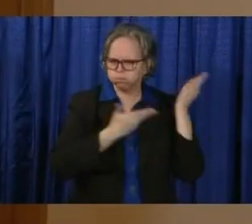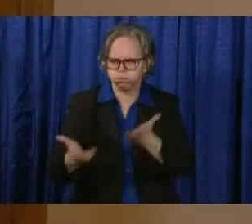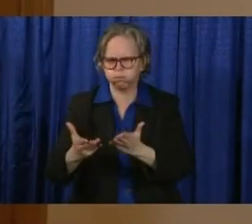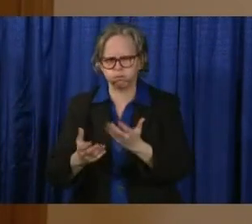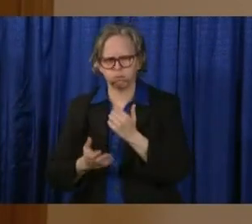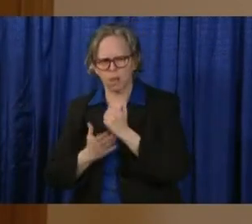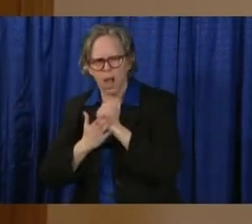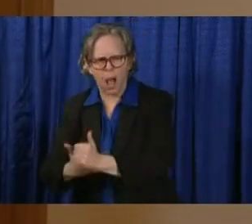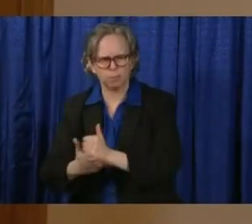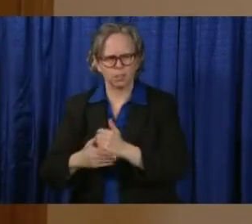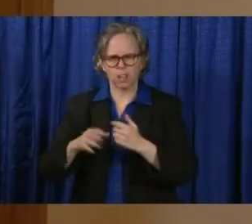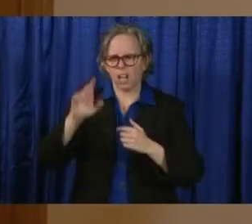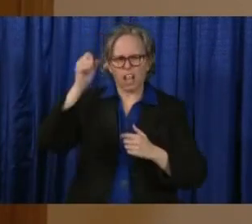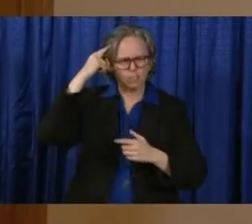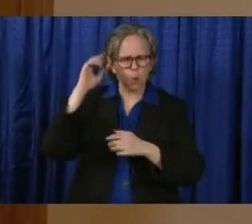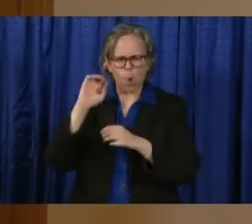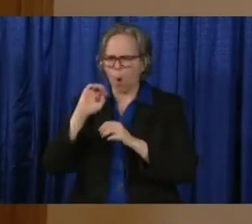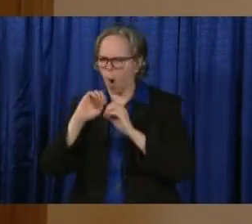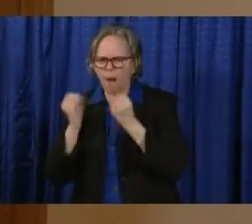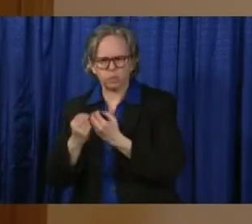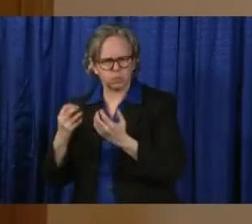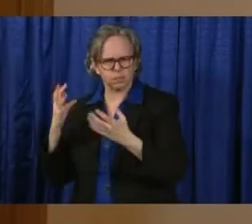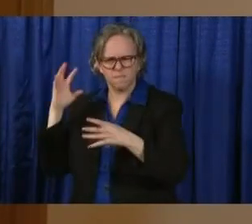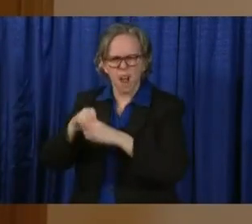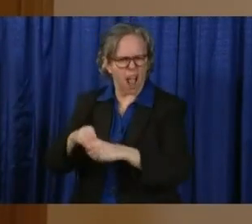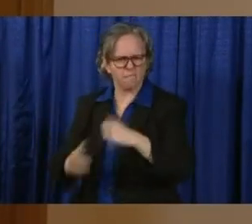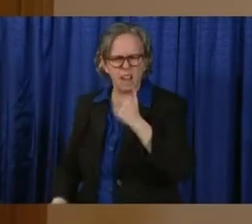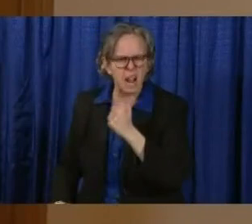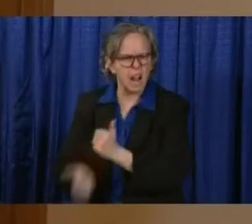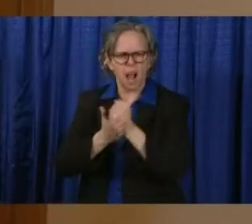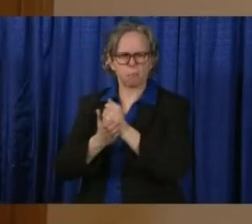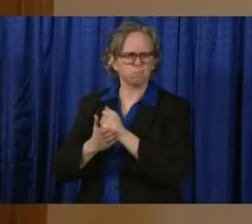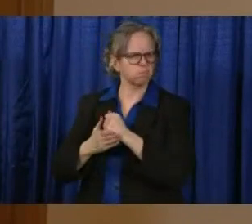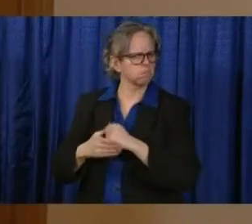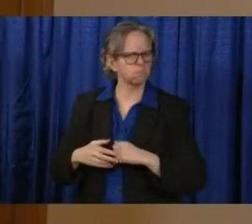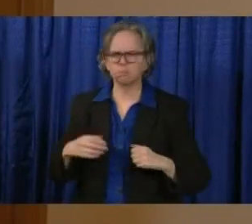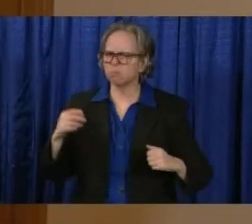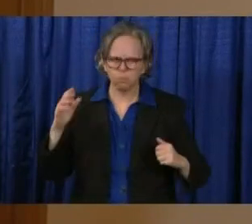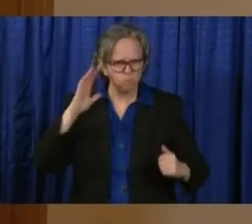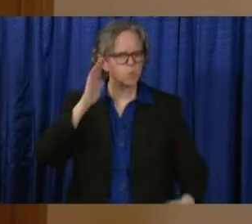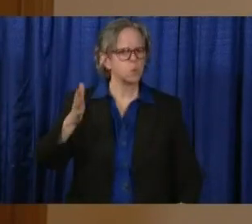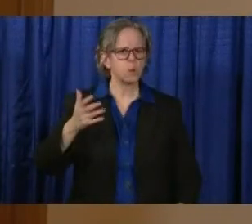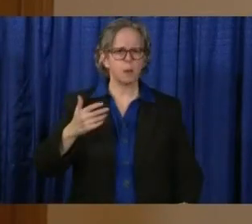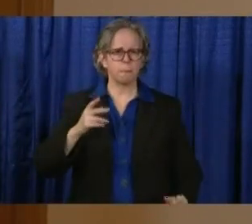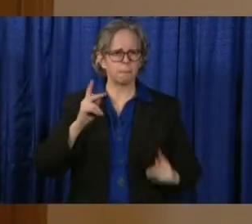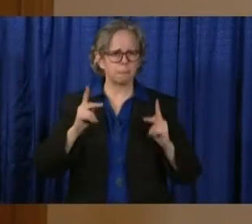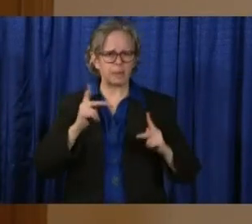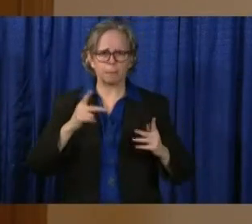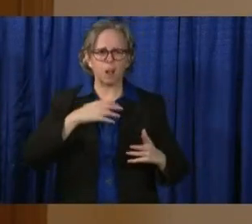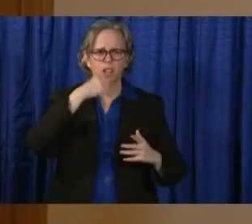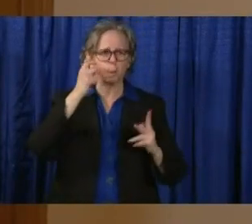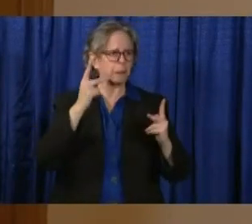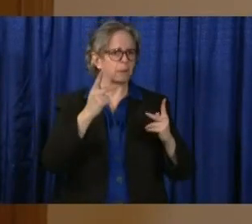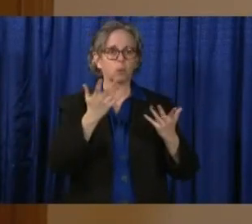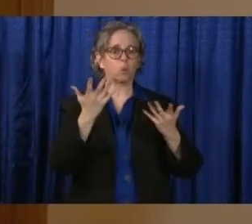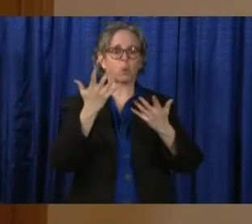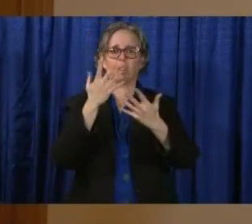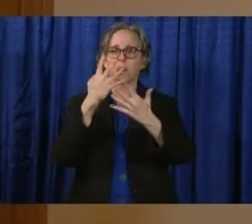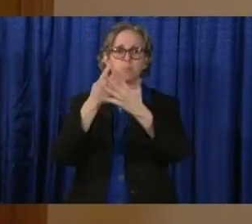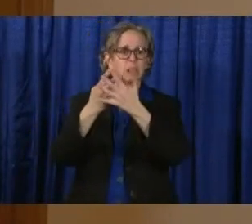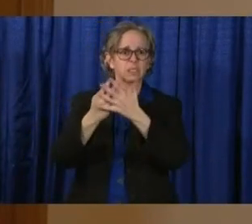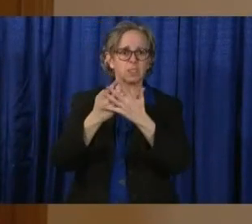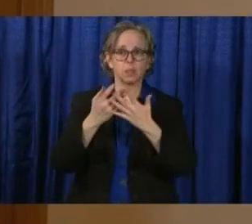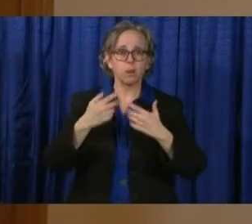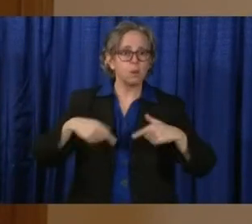to bear to help alongside of you. So very, very proud to those in the prison, to all of those affected by this.